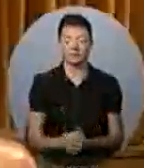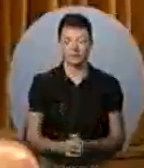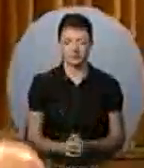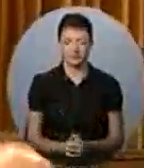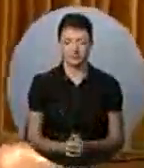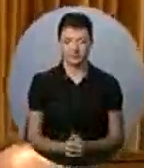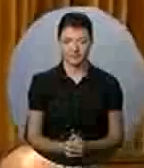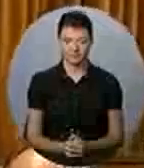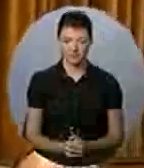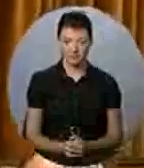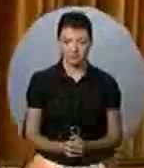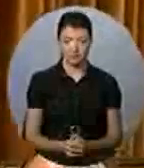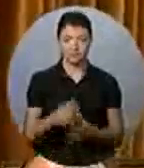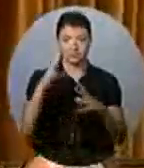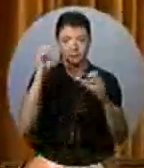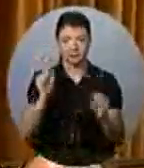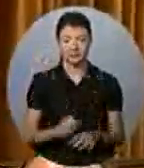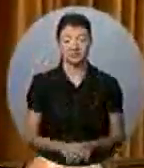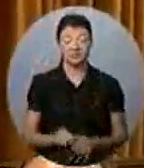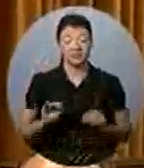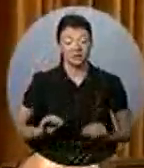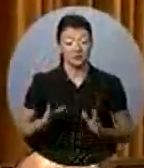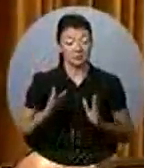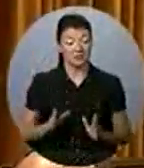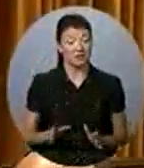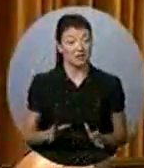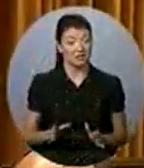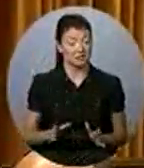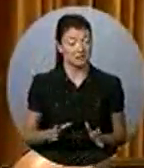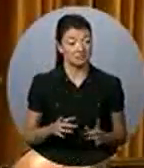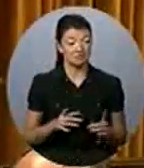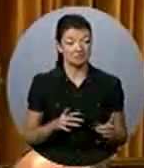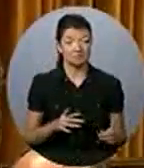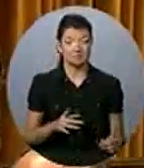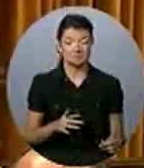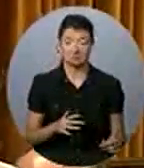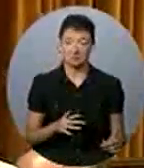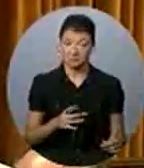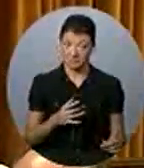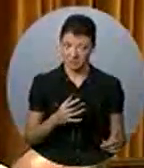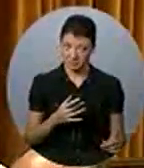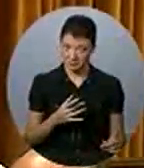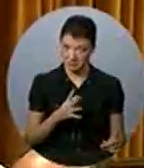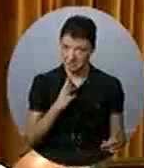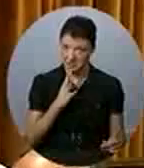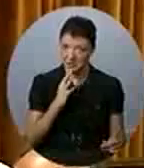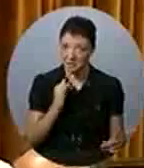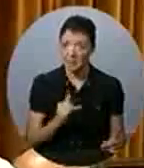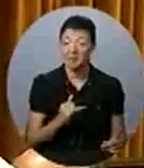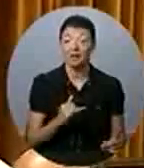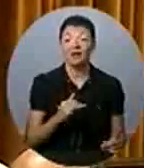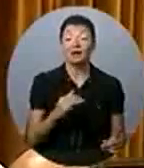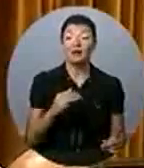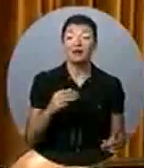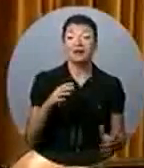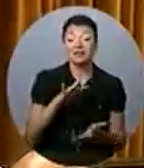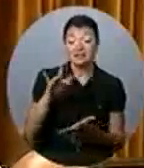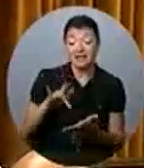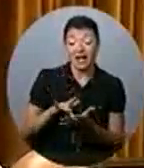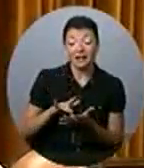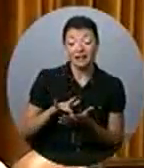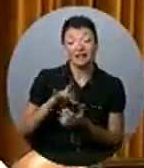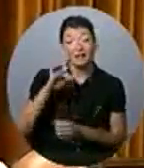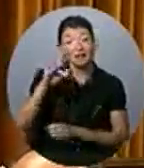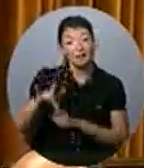Speaker, the Minister continues to insist that the cuts to the ozone monitoring programs are harmless, and he makes it sound so simple. We have two ozone